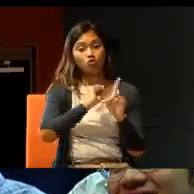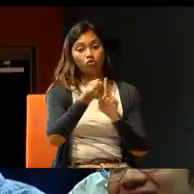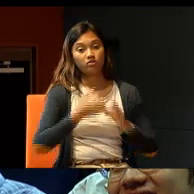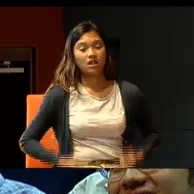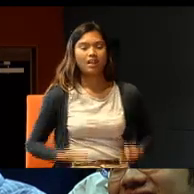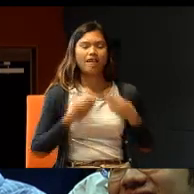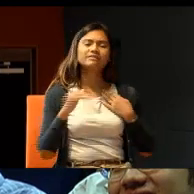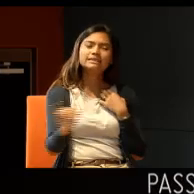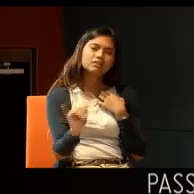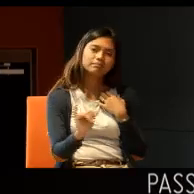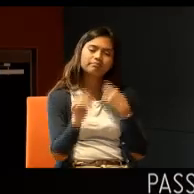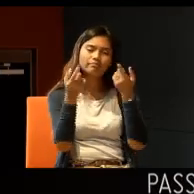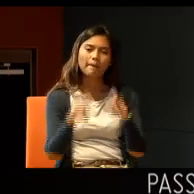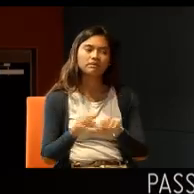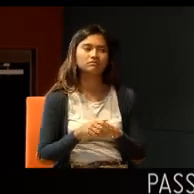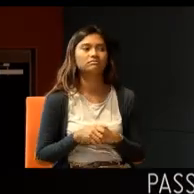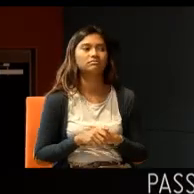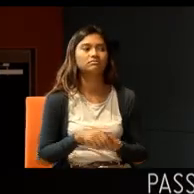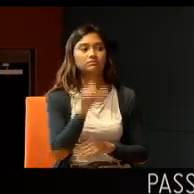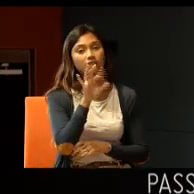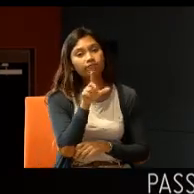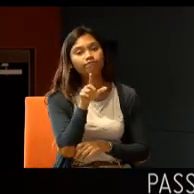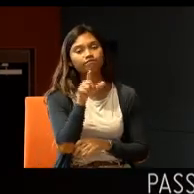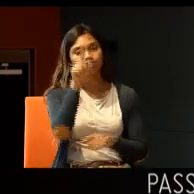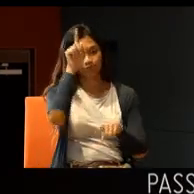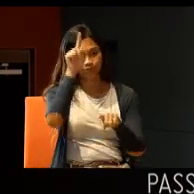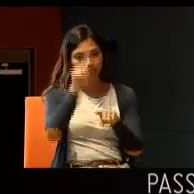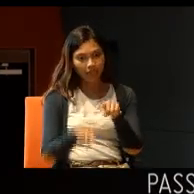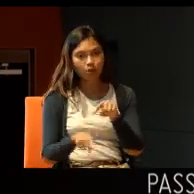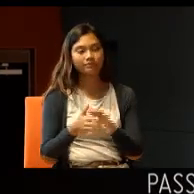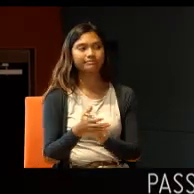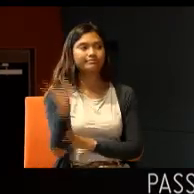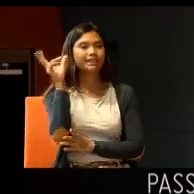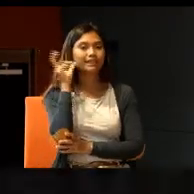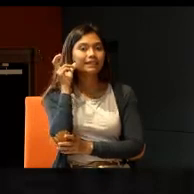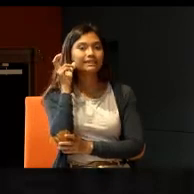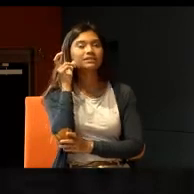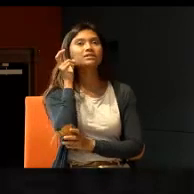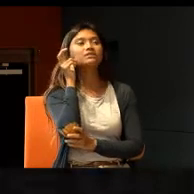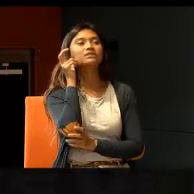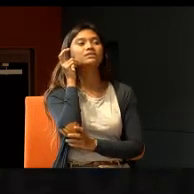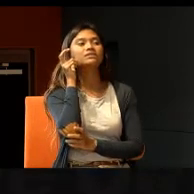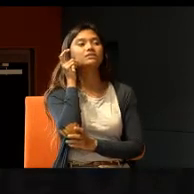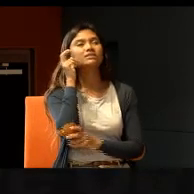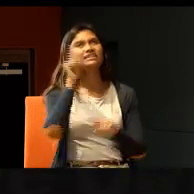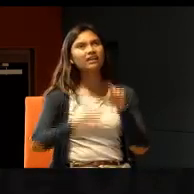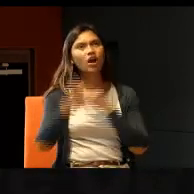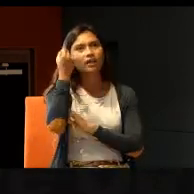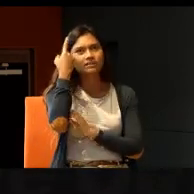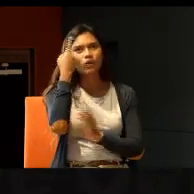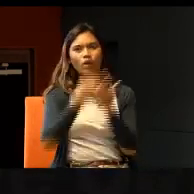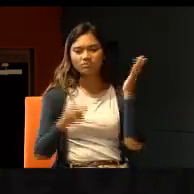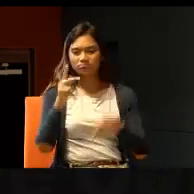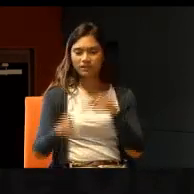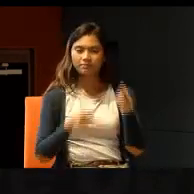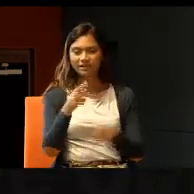things happen, if you cannot hear, you cannot understand, what people